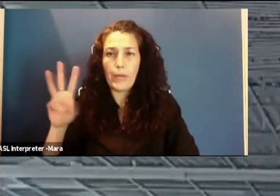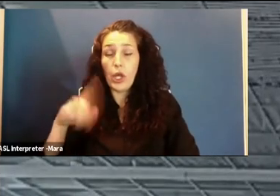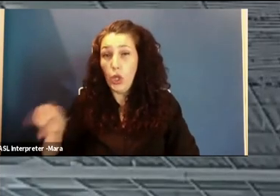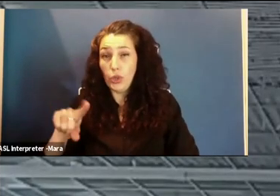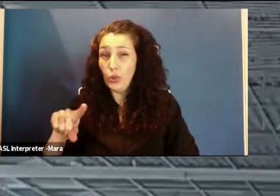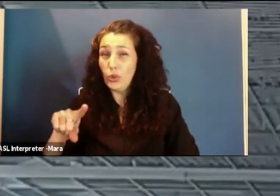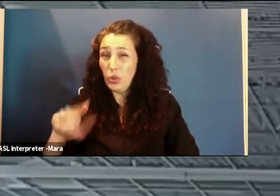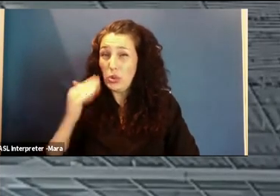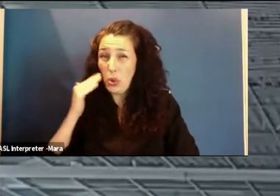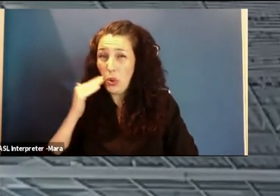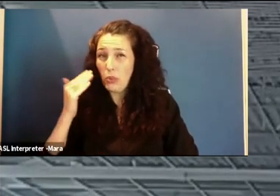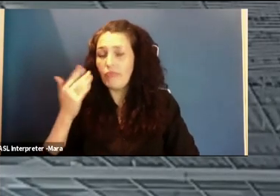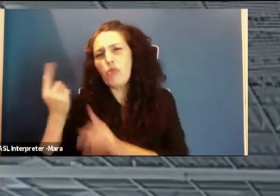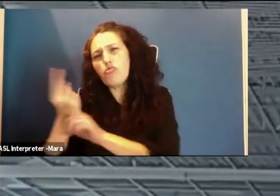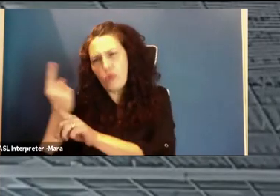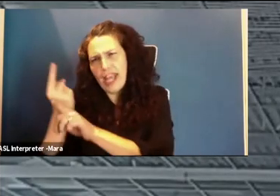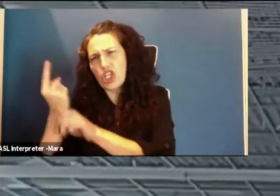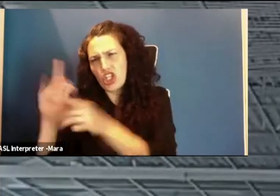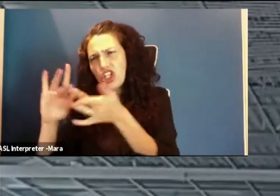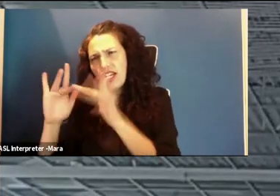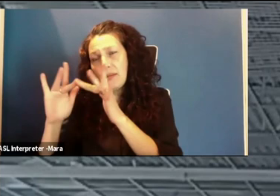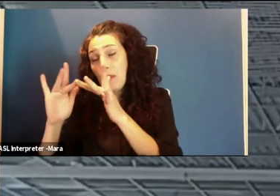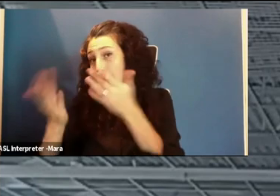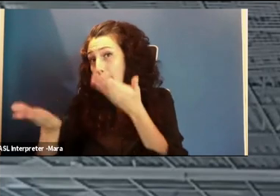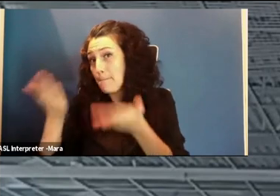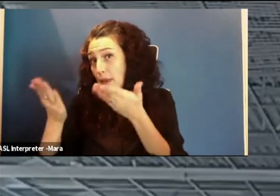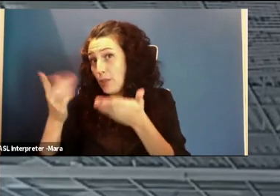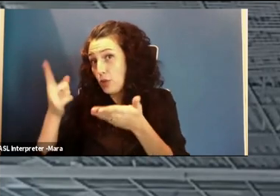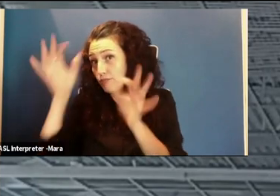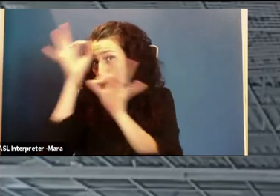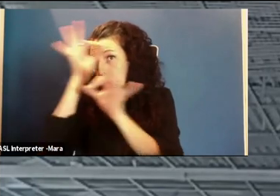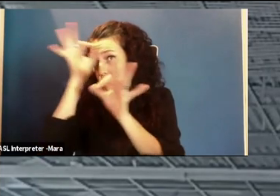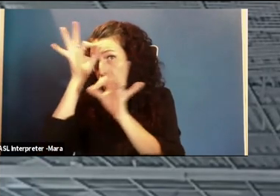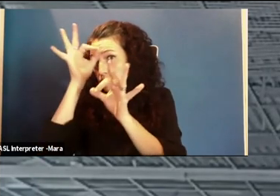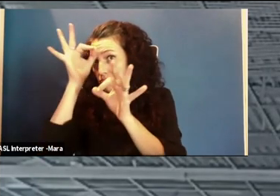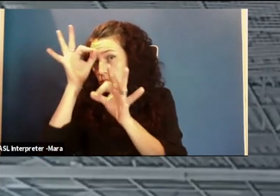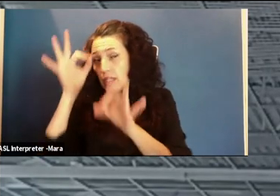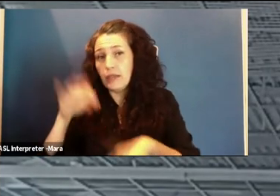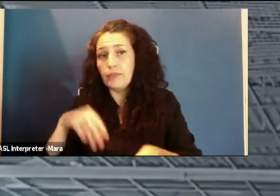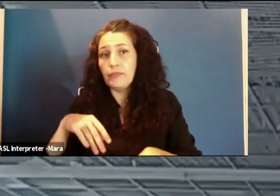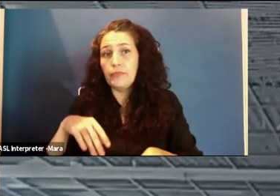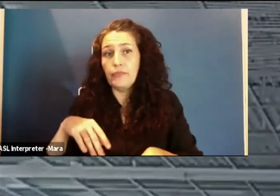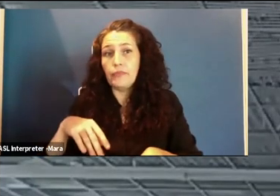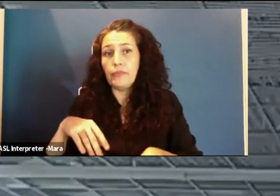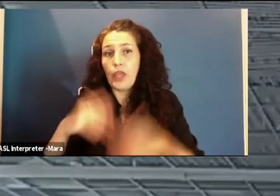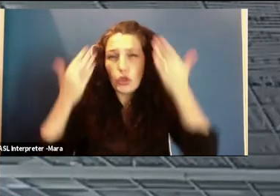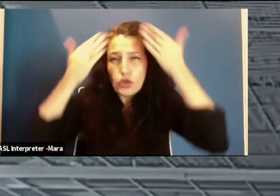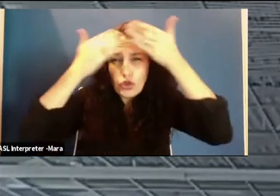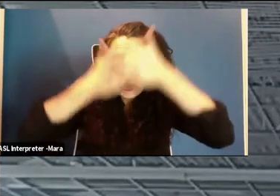-versed with the regular internet, but probably have not heard or used a Tor to access the dark web.